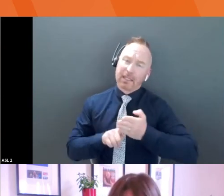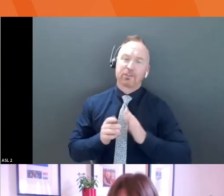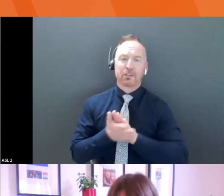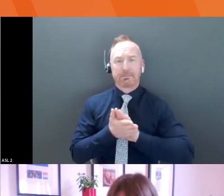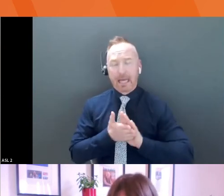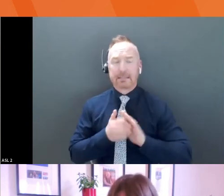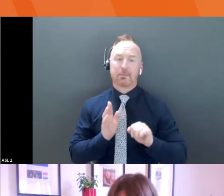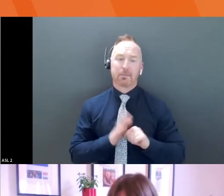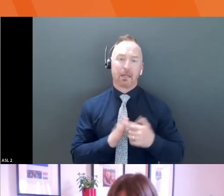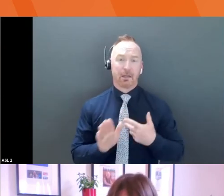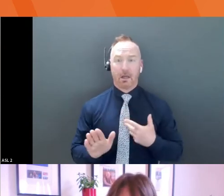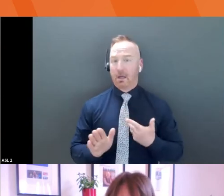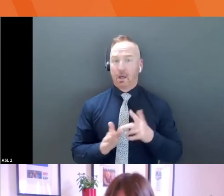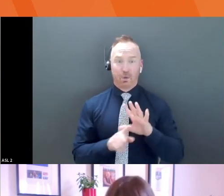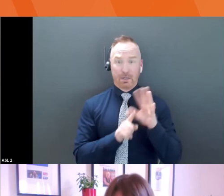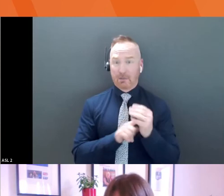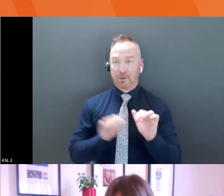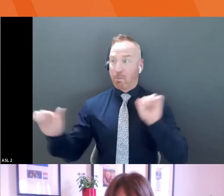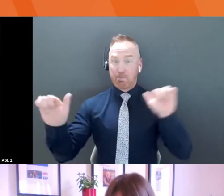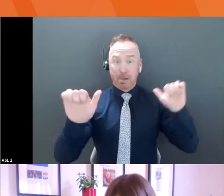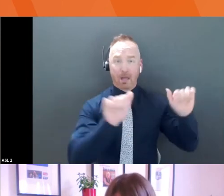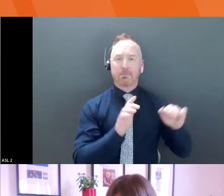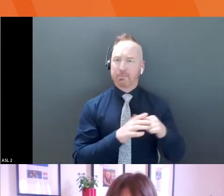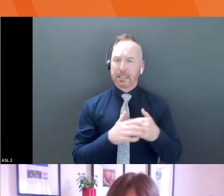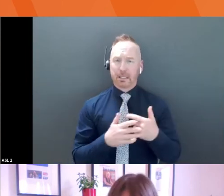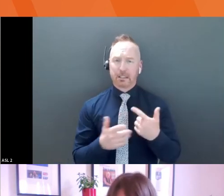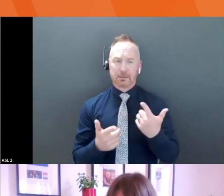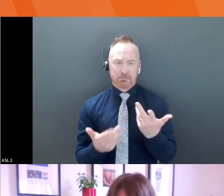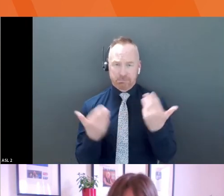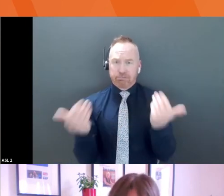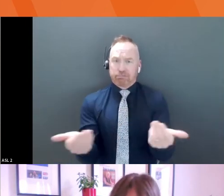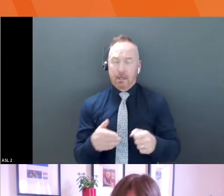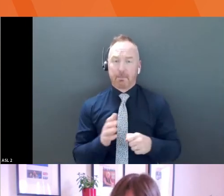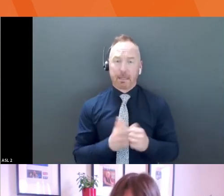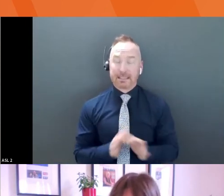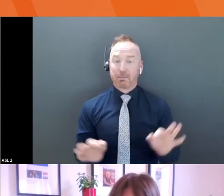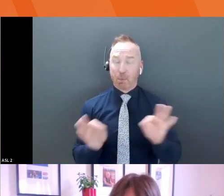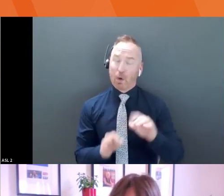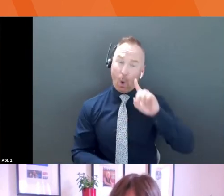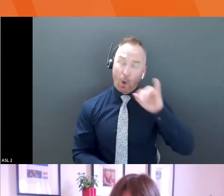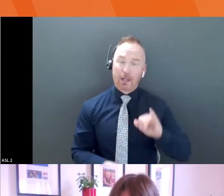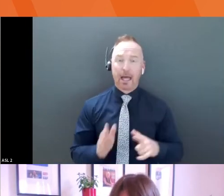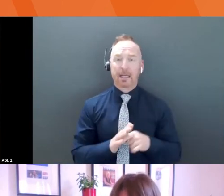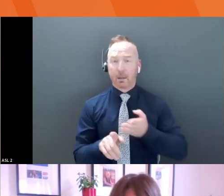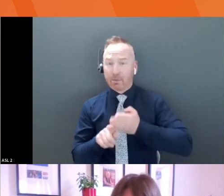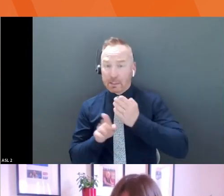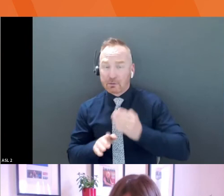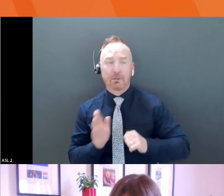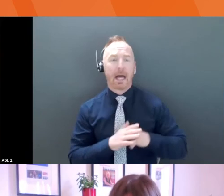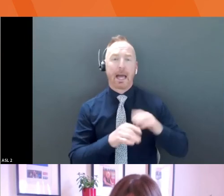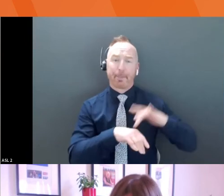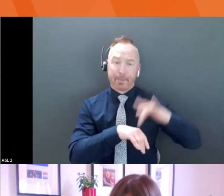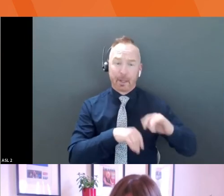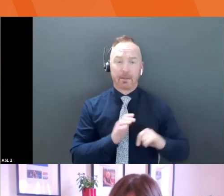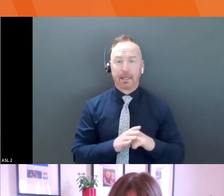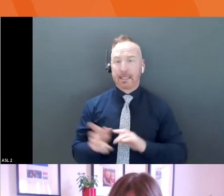do that, wear, wear what you're comfortable in, but we want to look polished and presentable. That's, that's my best advice. And yes, these people are still